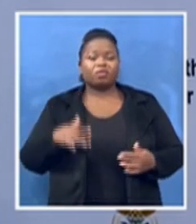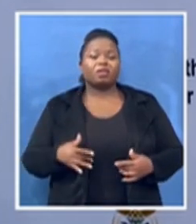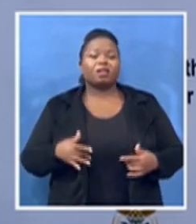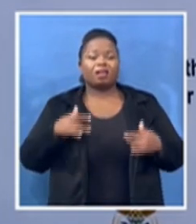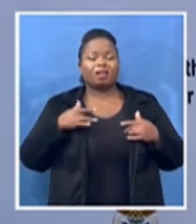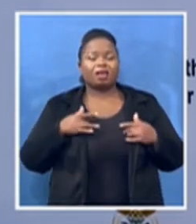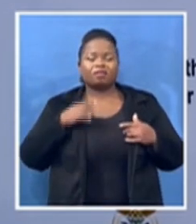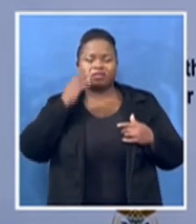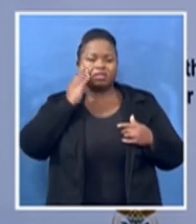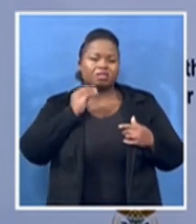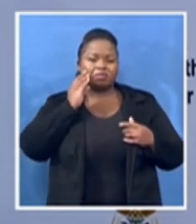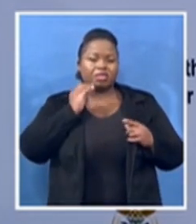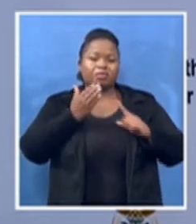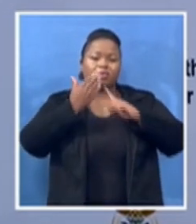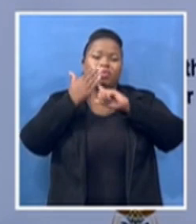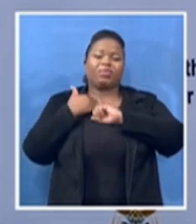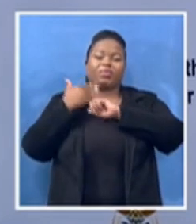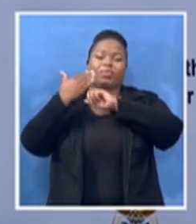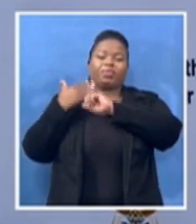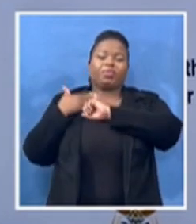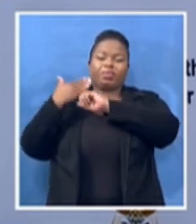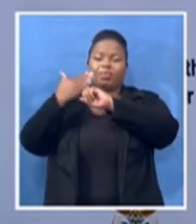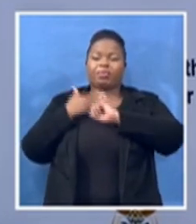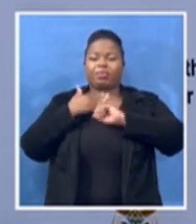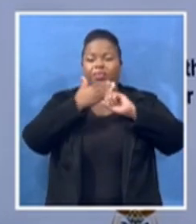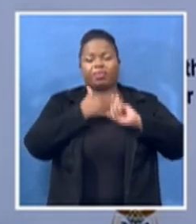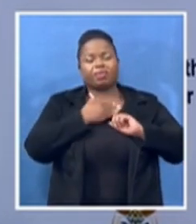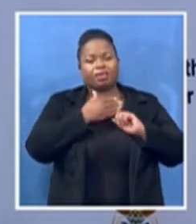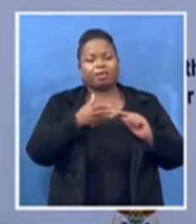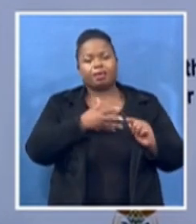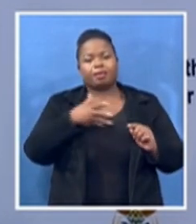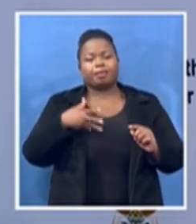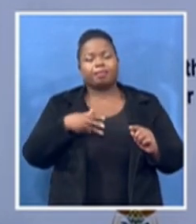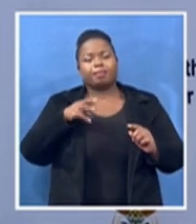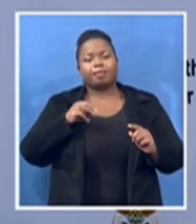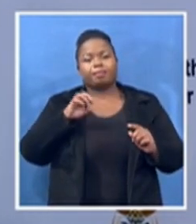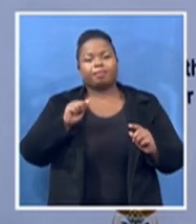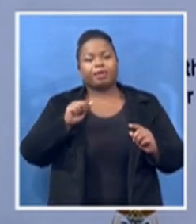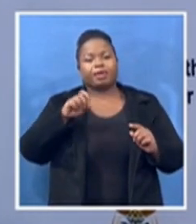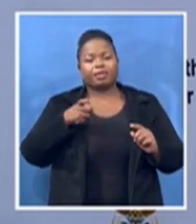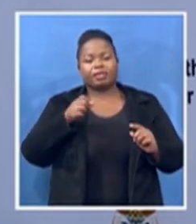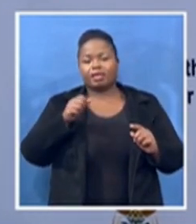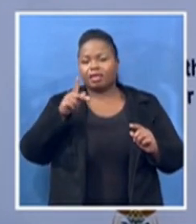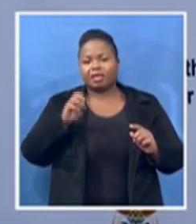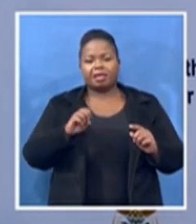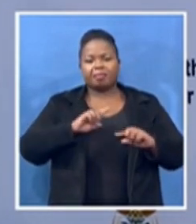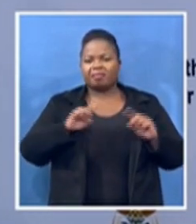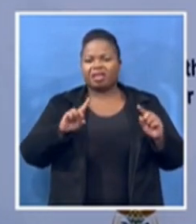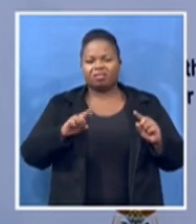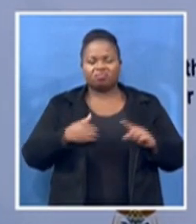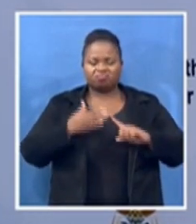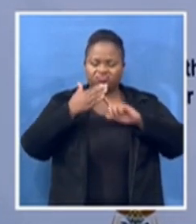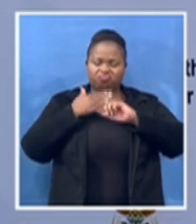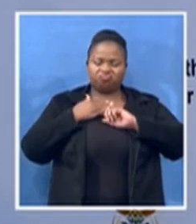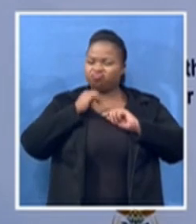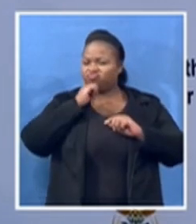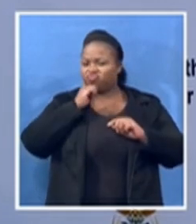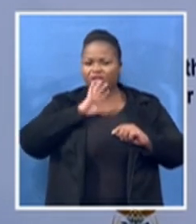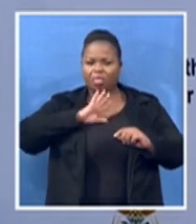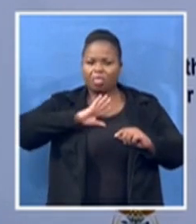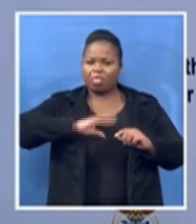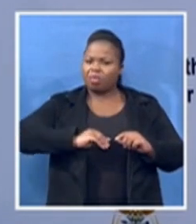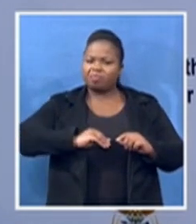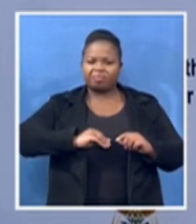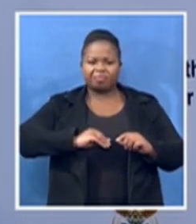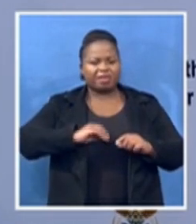but such actions never discouraged her nor broke her spirit to